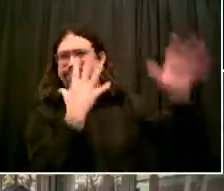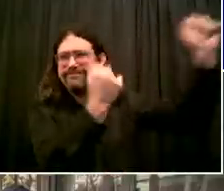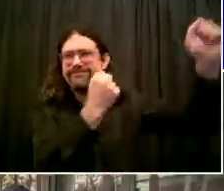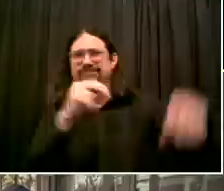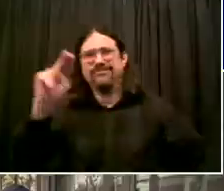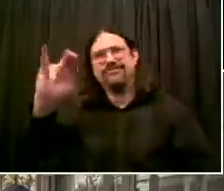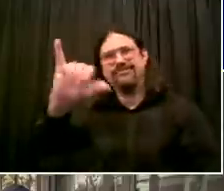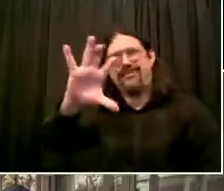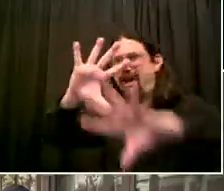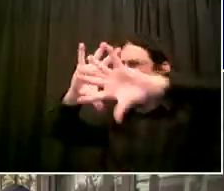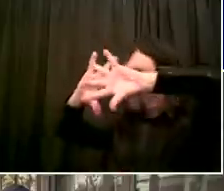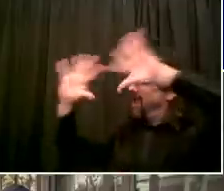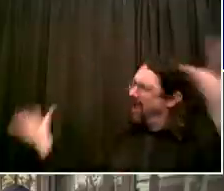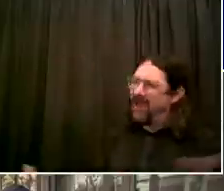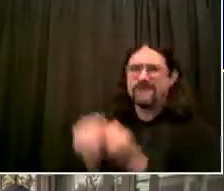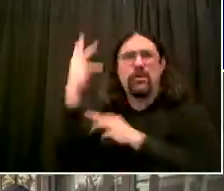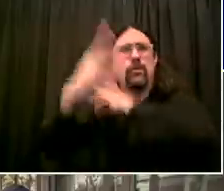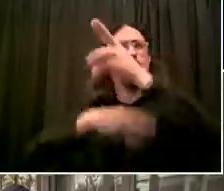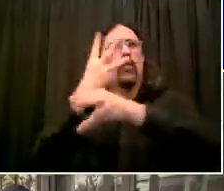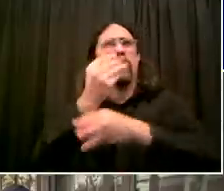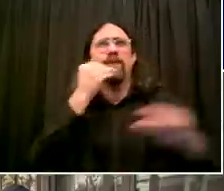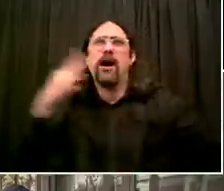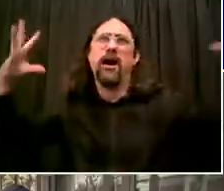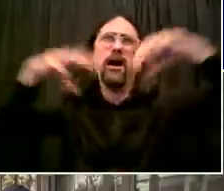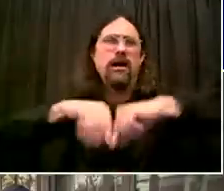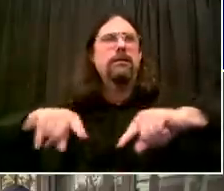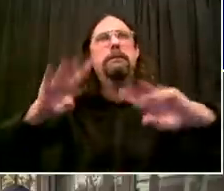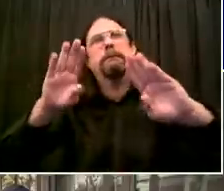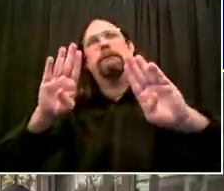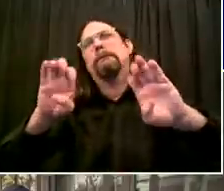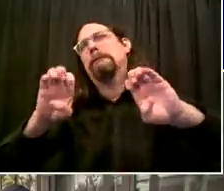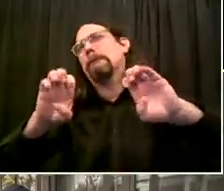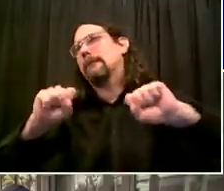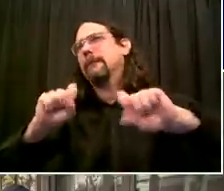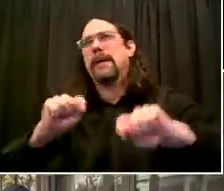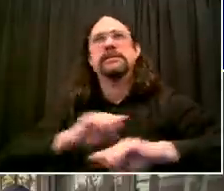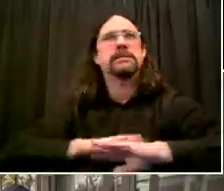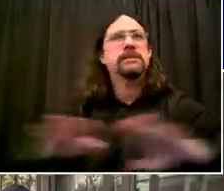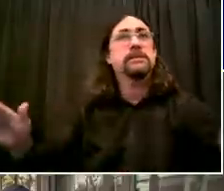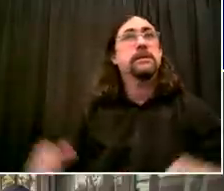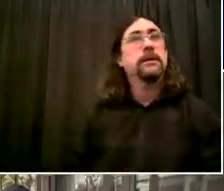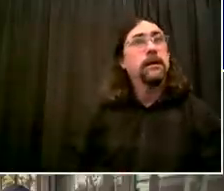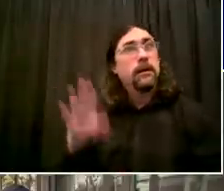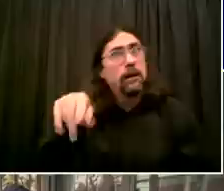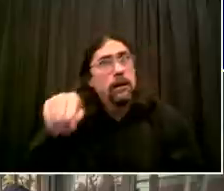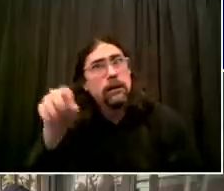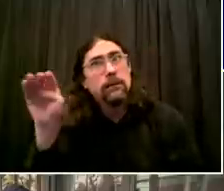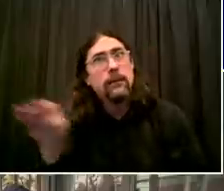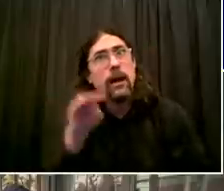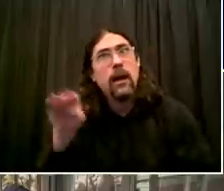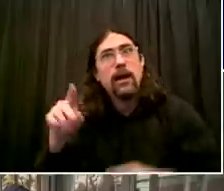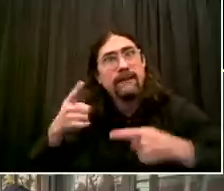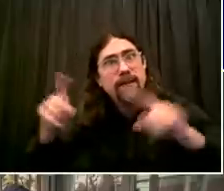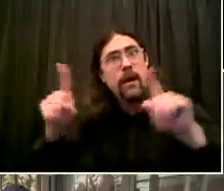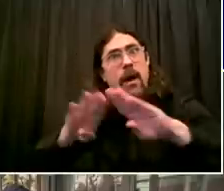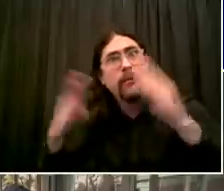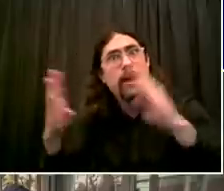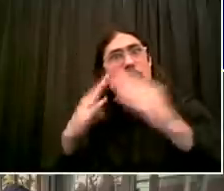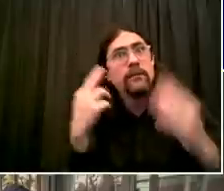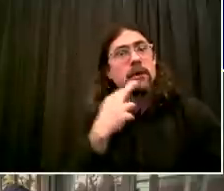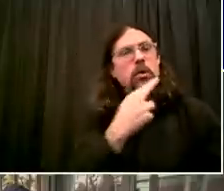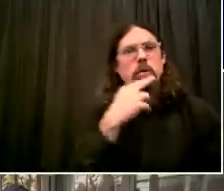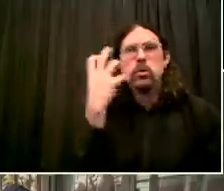just to own a restaurant in New York City is a labor of love to begin with. If you are a restaurant owner